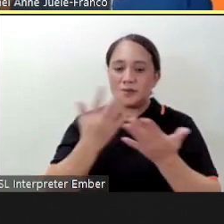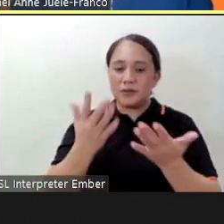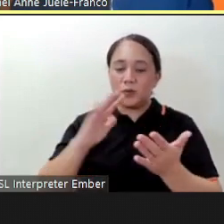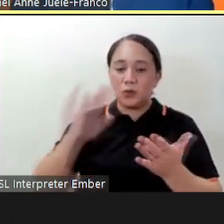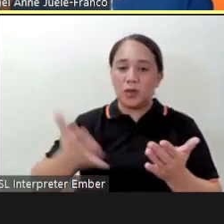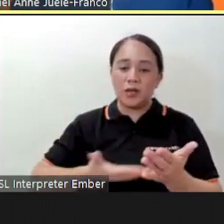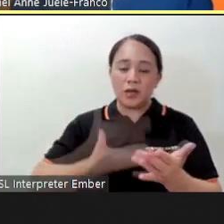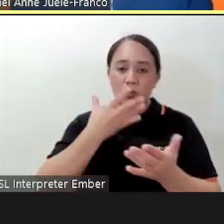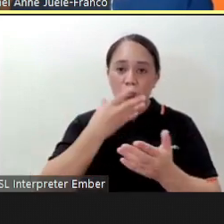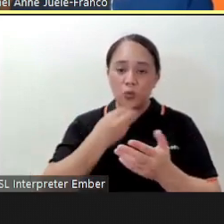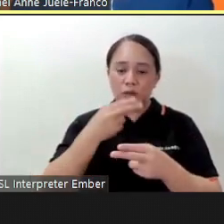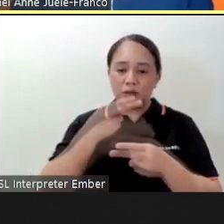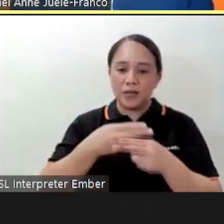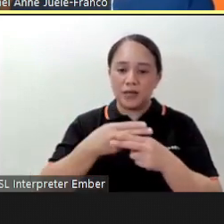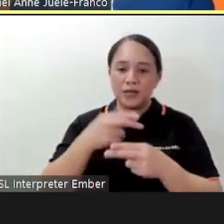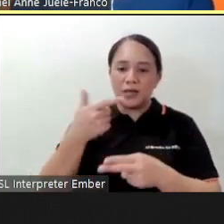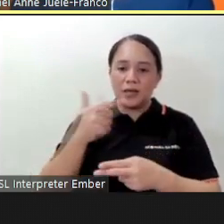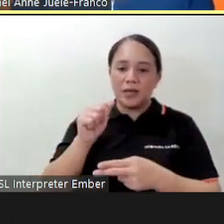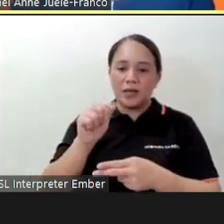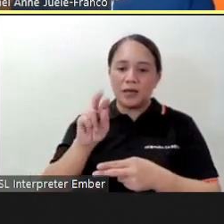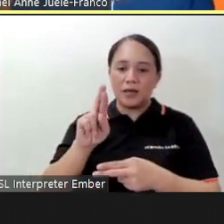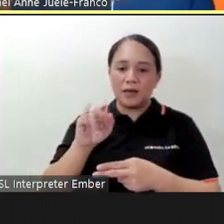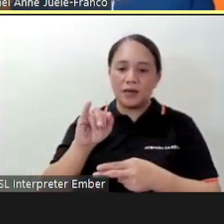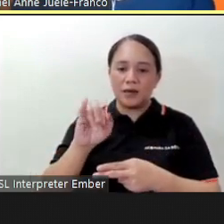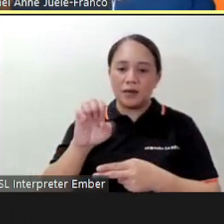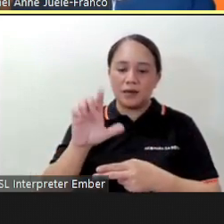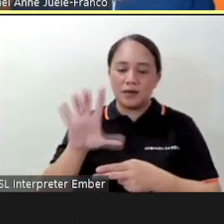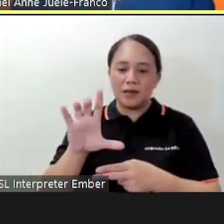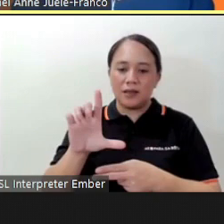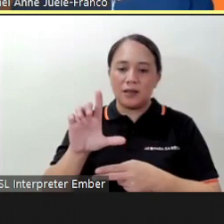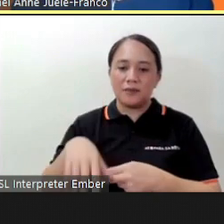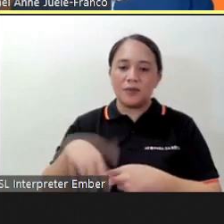welcome to Gabriel J. Gocepo